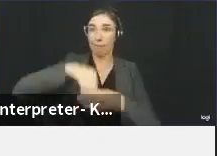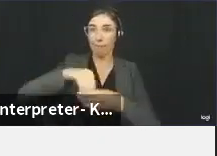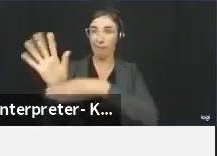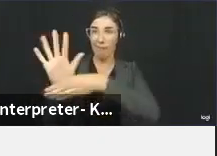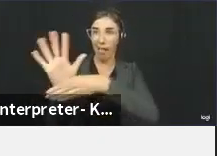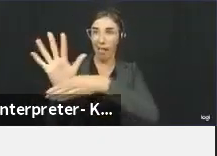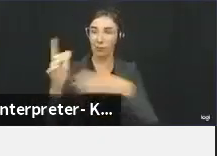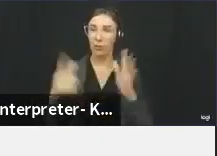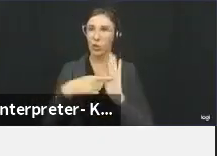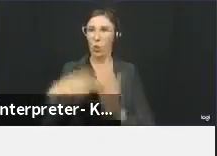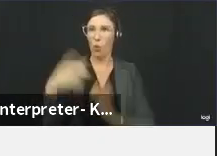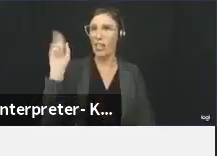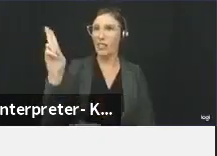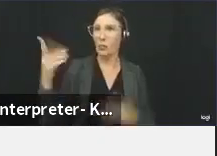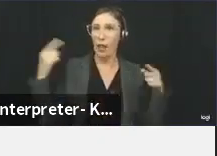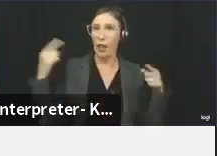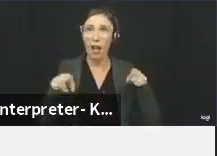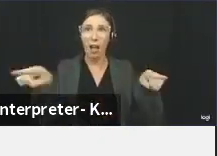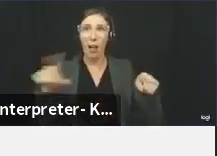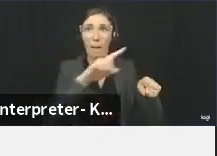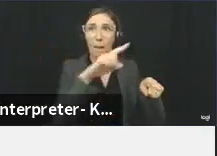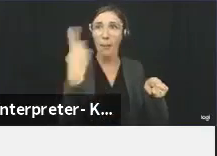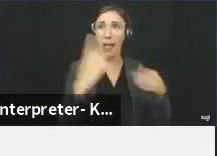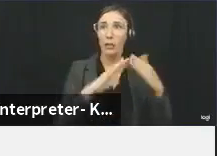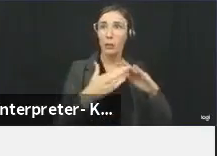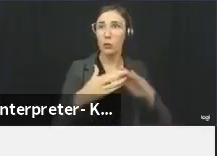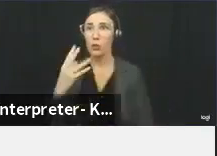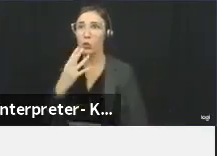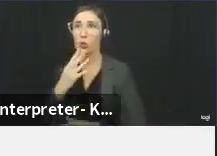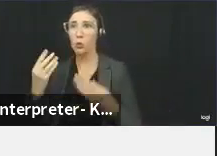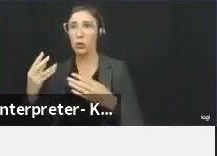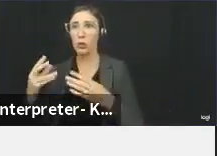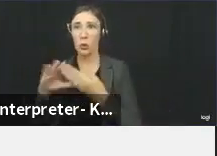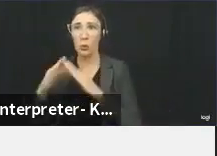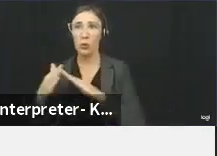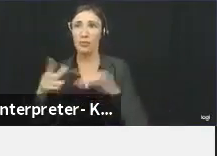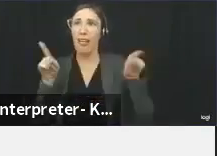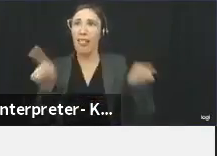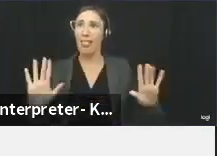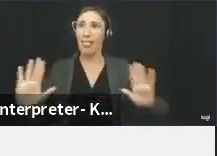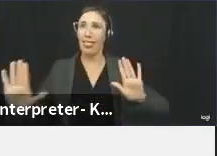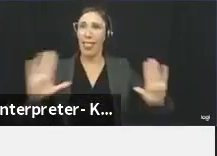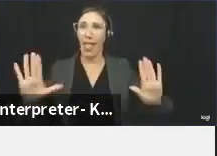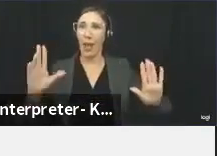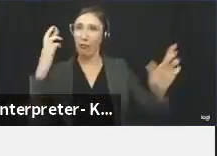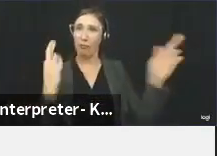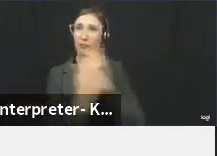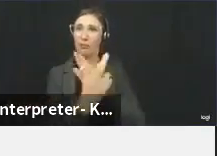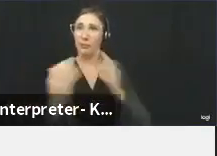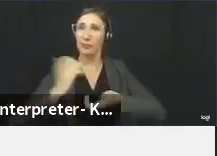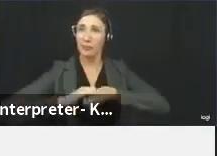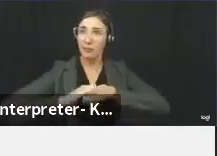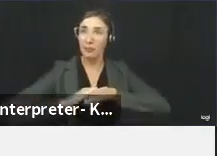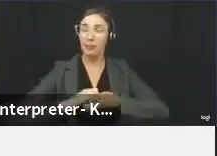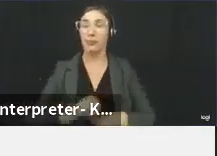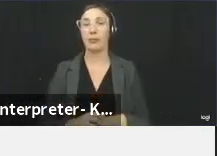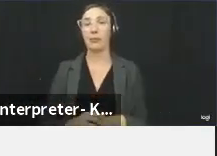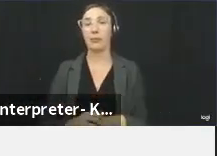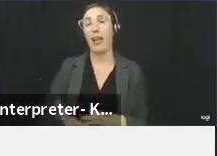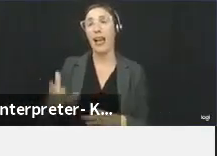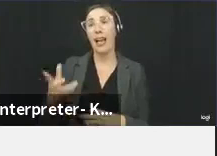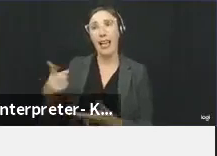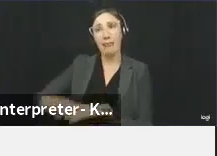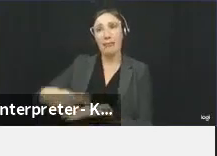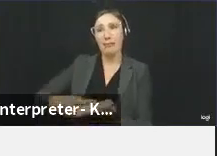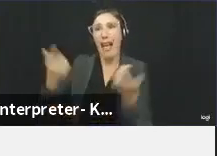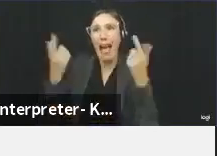parallels and the struggles between the Black and the Jewish communities and their solidarity. It talked about some of the things that Scott talked about in the 1950s and